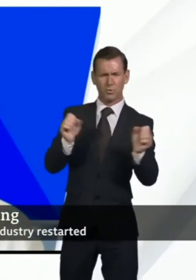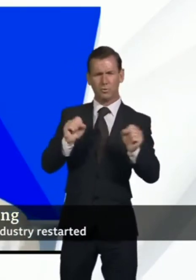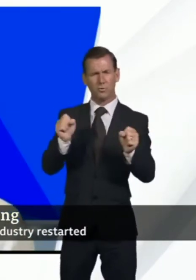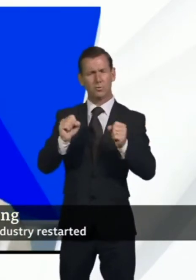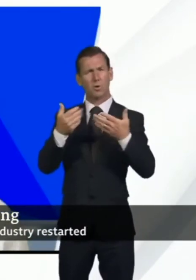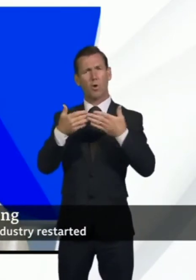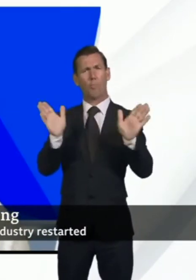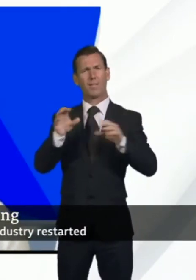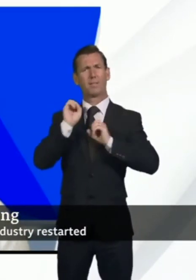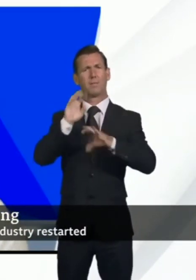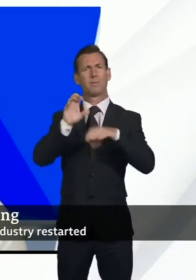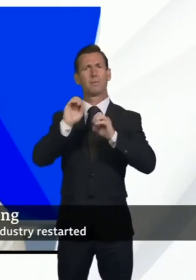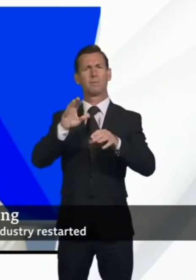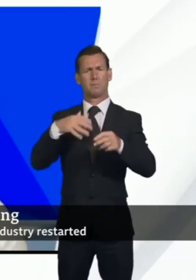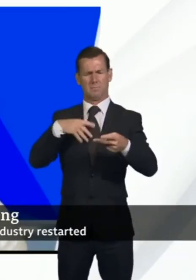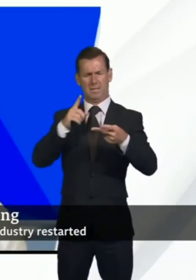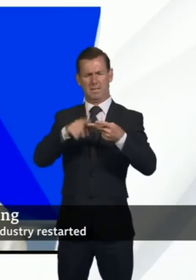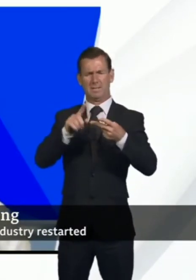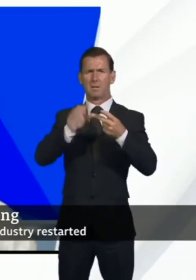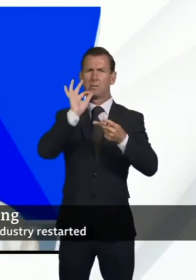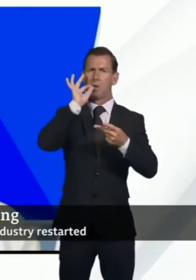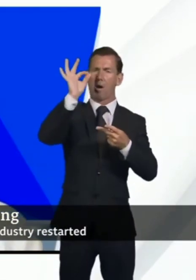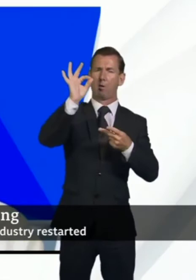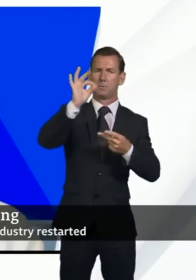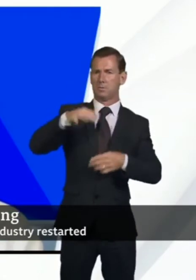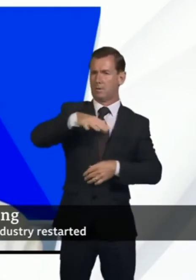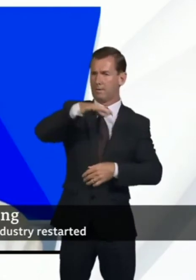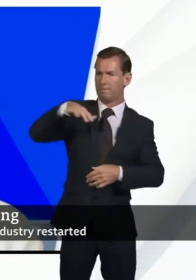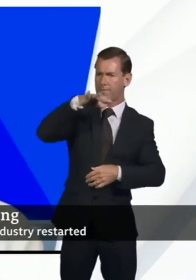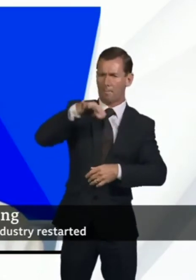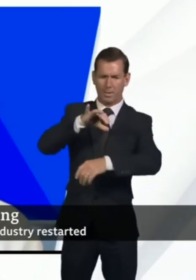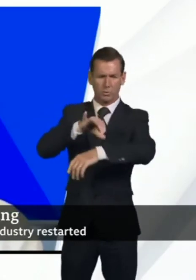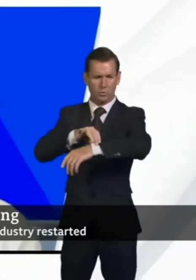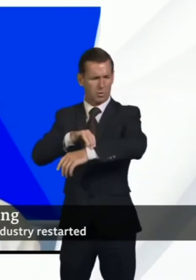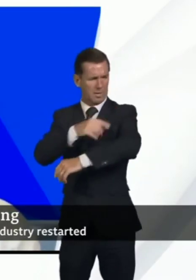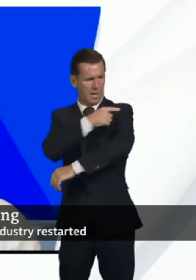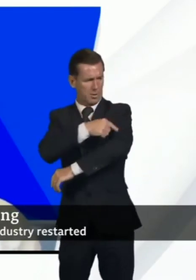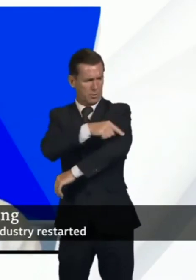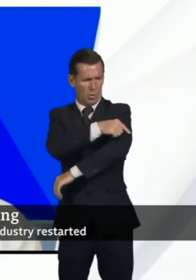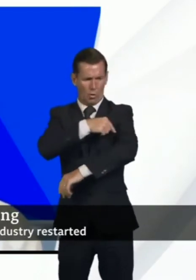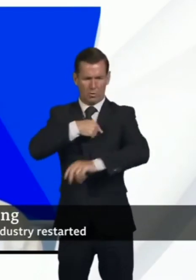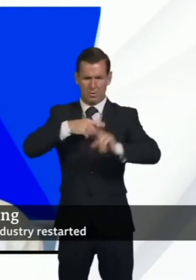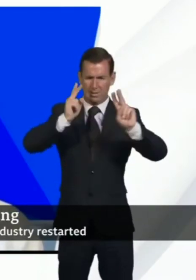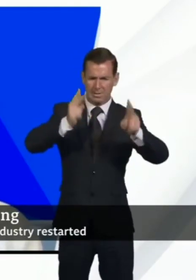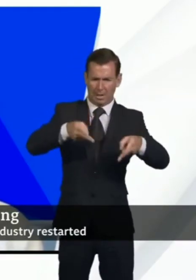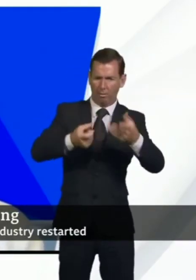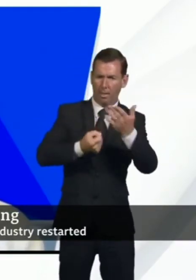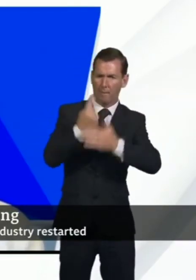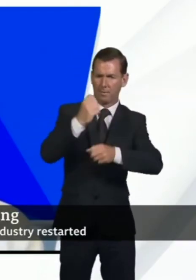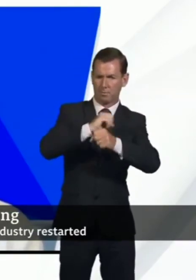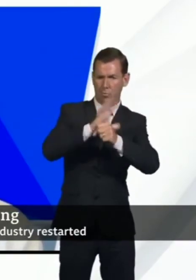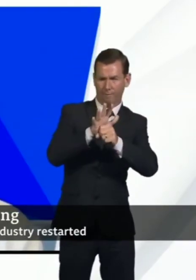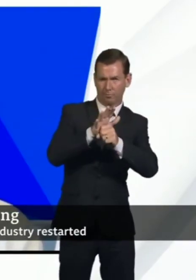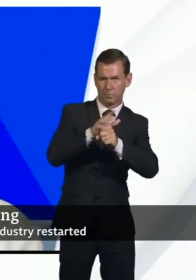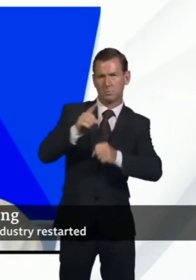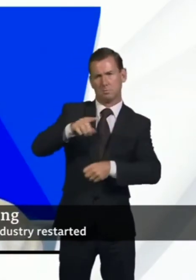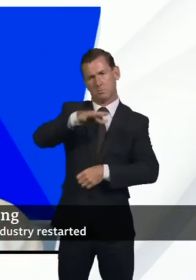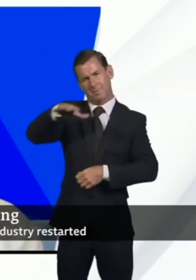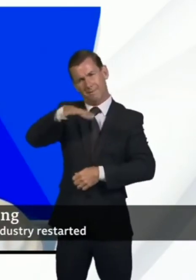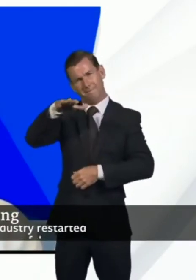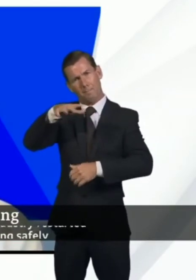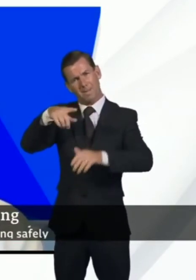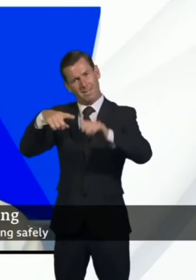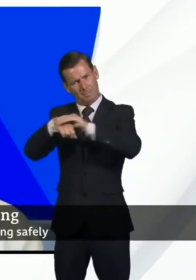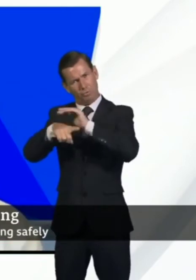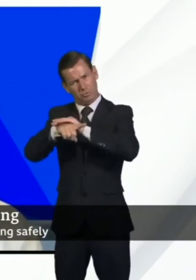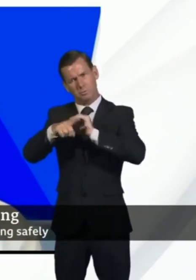the government's bereavement scheme, the families of frontline doctors and nurses who lose their life fighting coronavirus will be given indefinite leave to remain